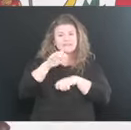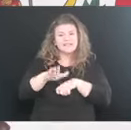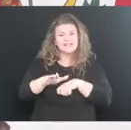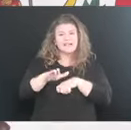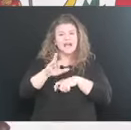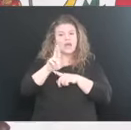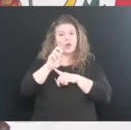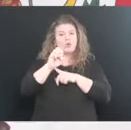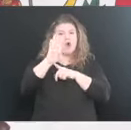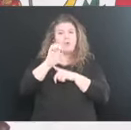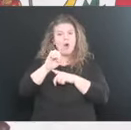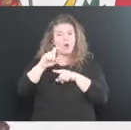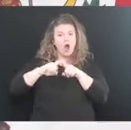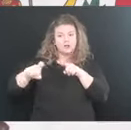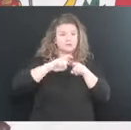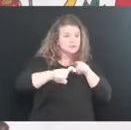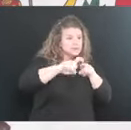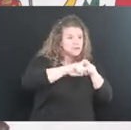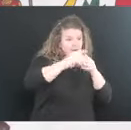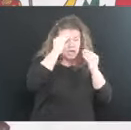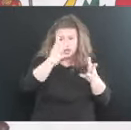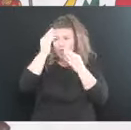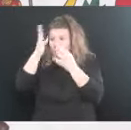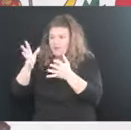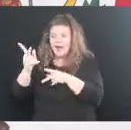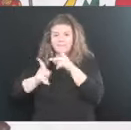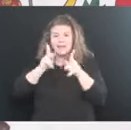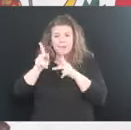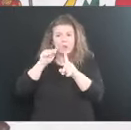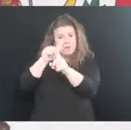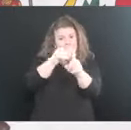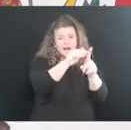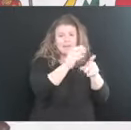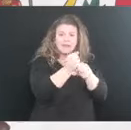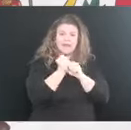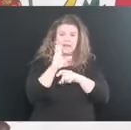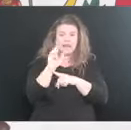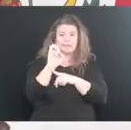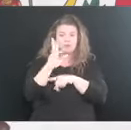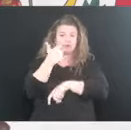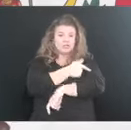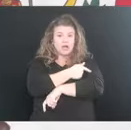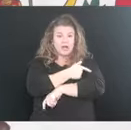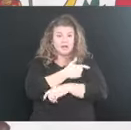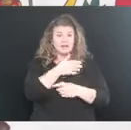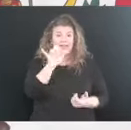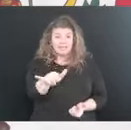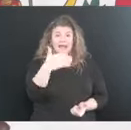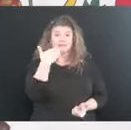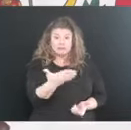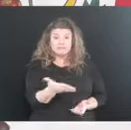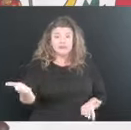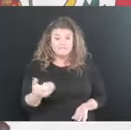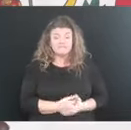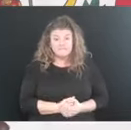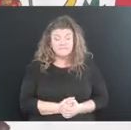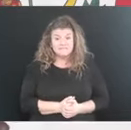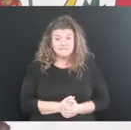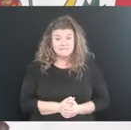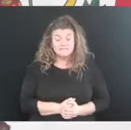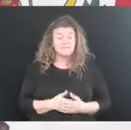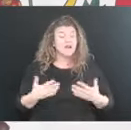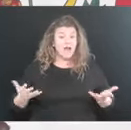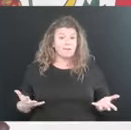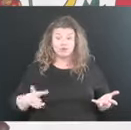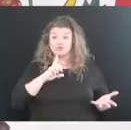robocall, you know, and notifying people to go get their booster shot. And, and, uh, and that's good stuff. I mean, you know, at the end of the